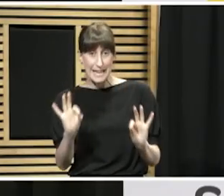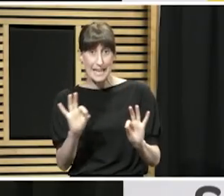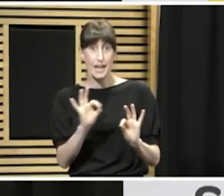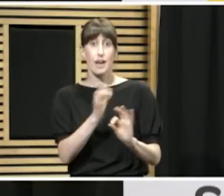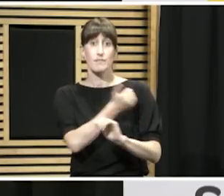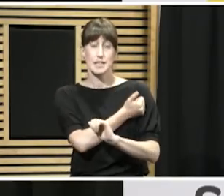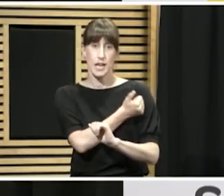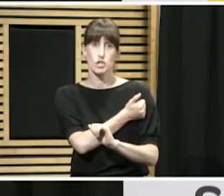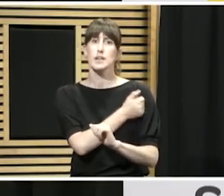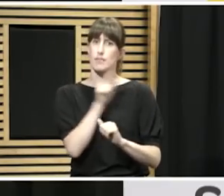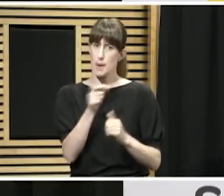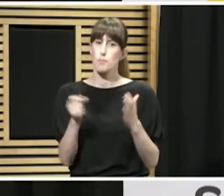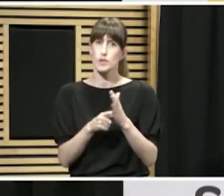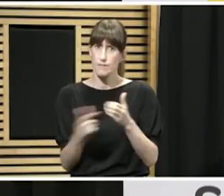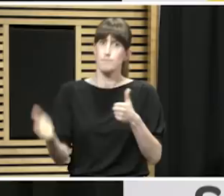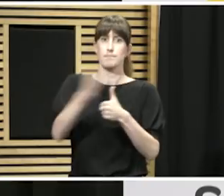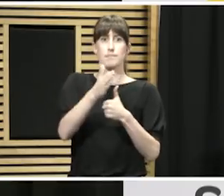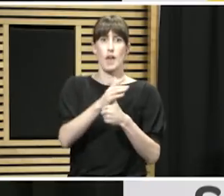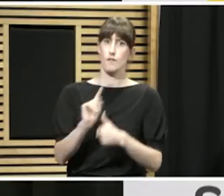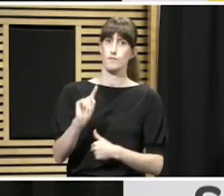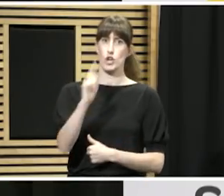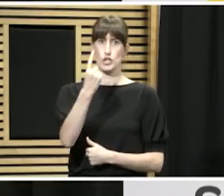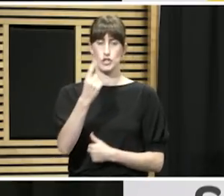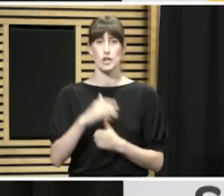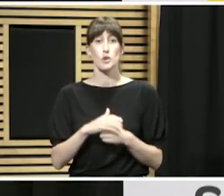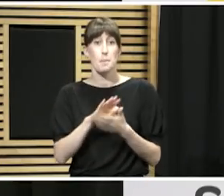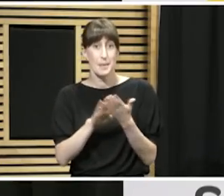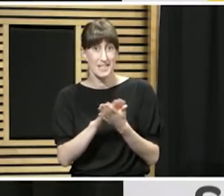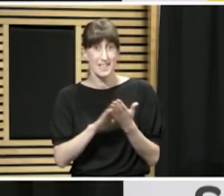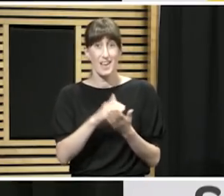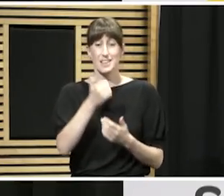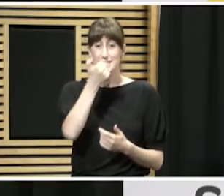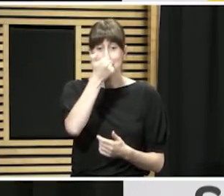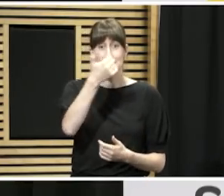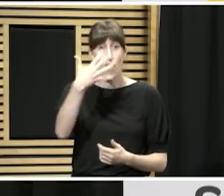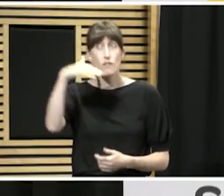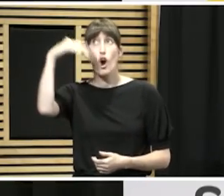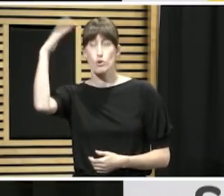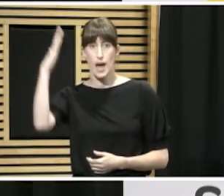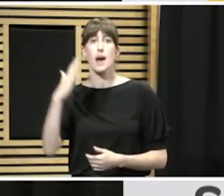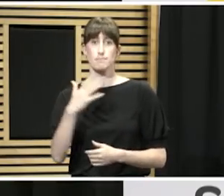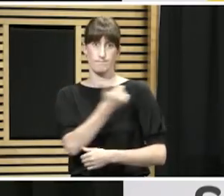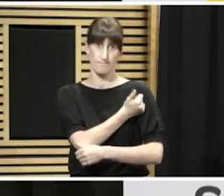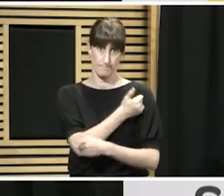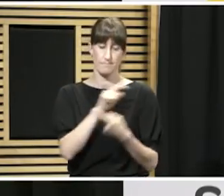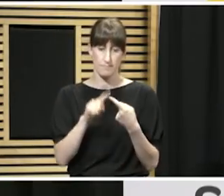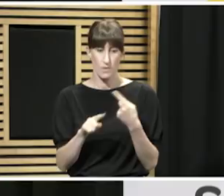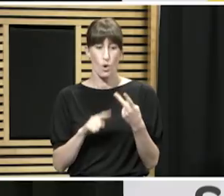for vaccination. So that is people over 65, people with pre-existing medical conditions,